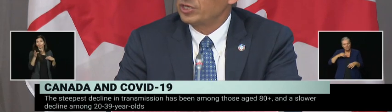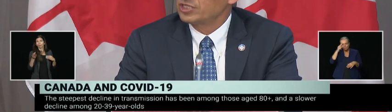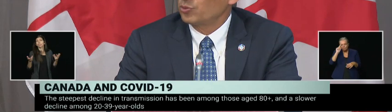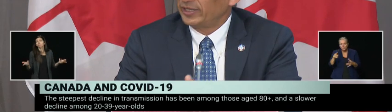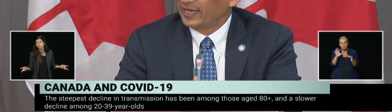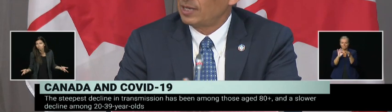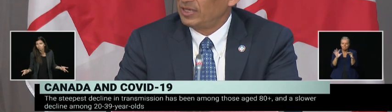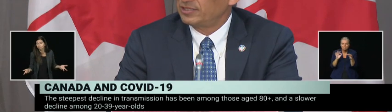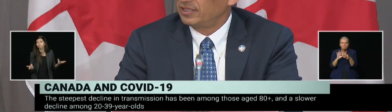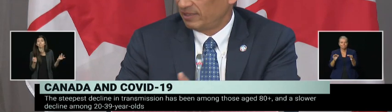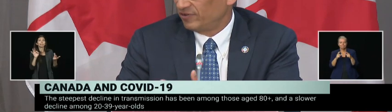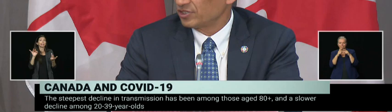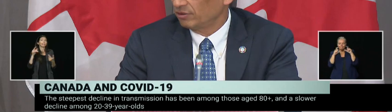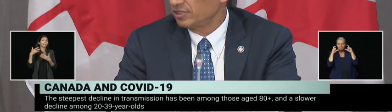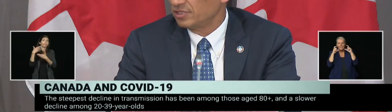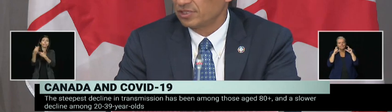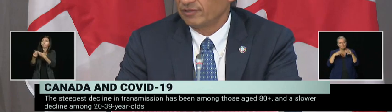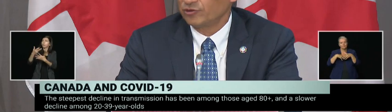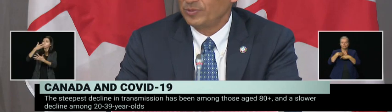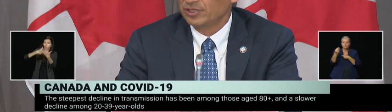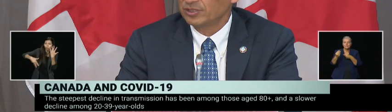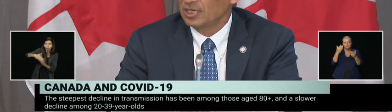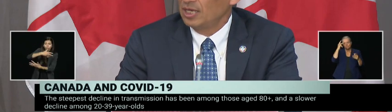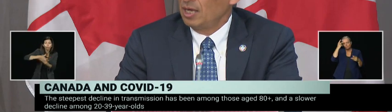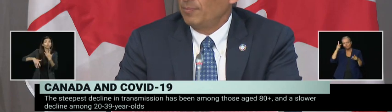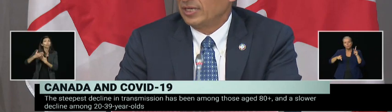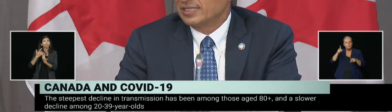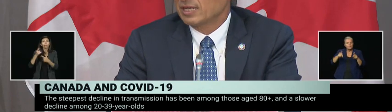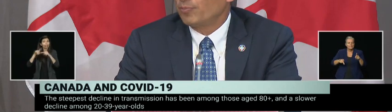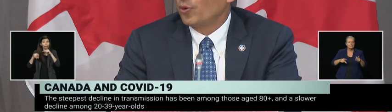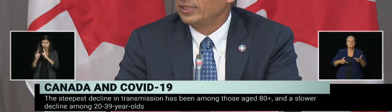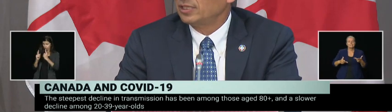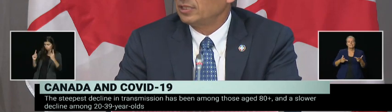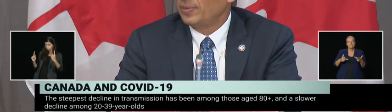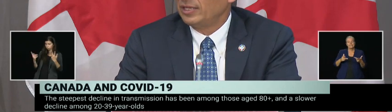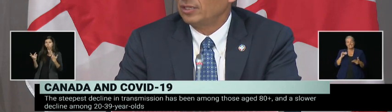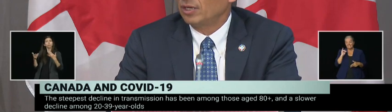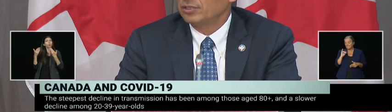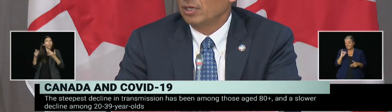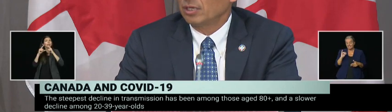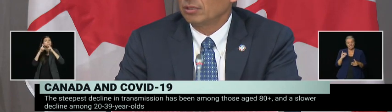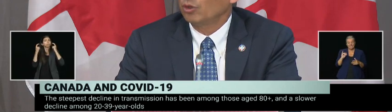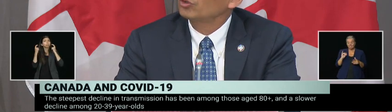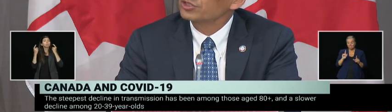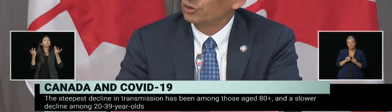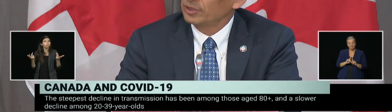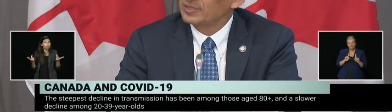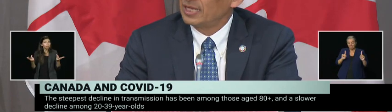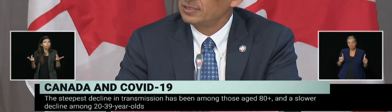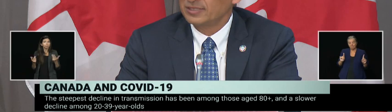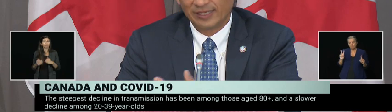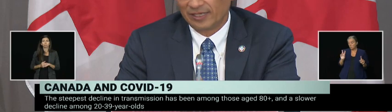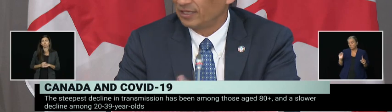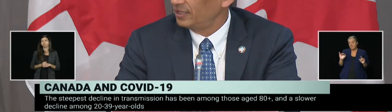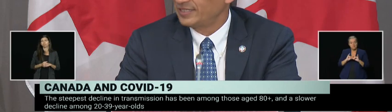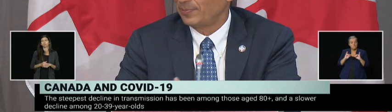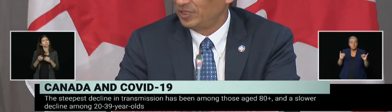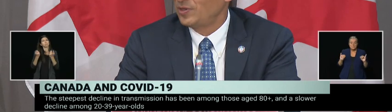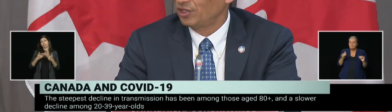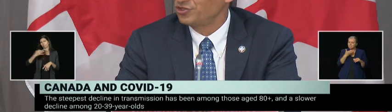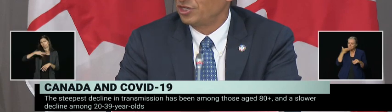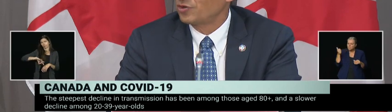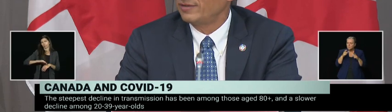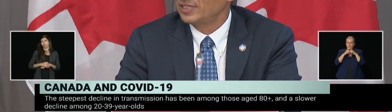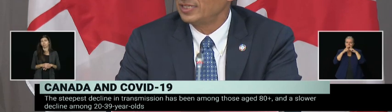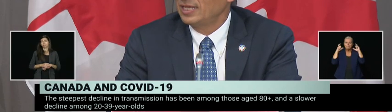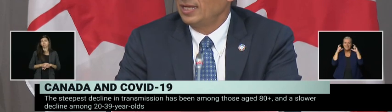situations where they can't maintain that physical distancing of two meters. But at some point, depending on local circumstances, and again, it's the